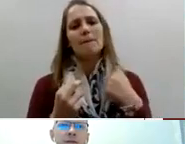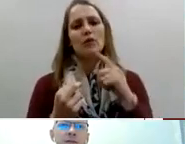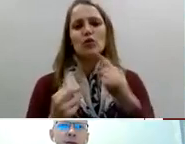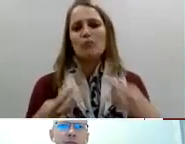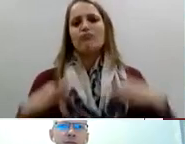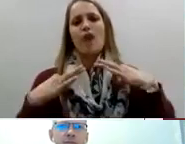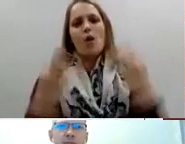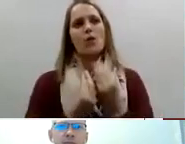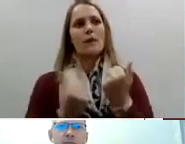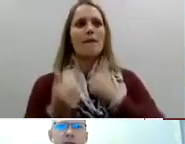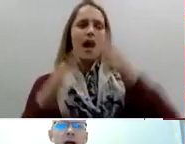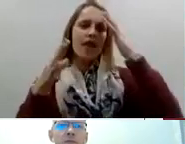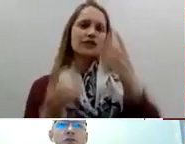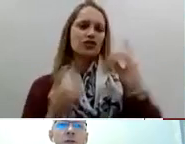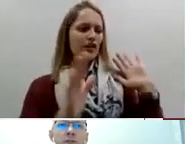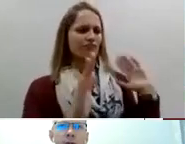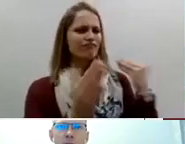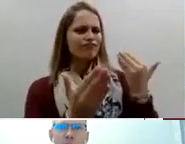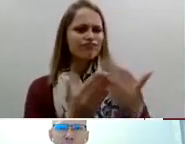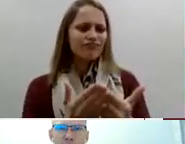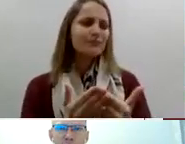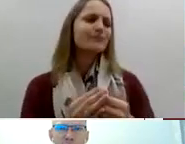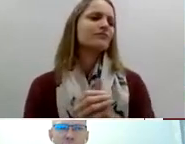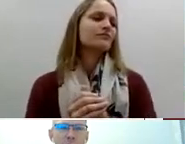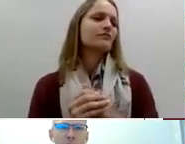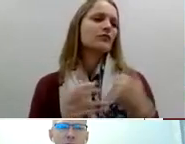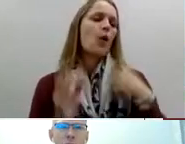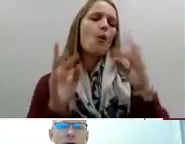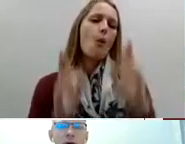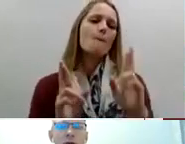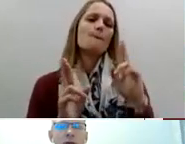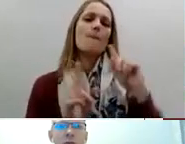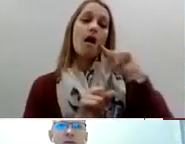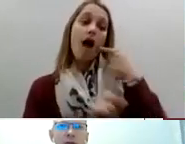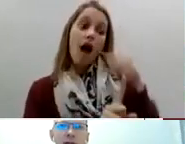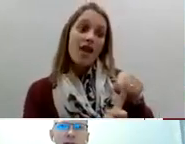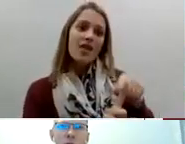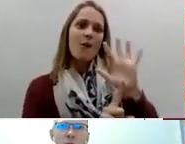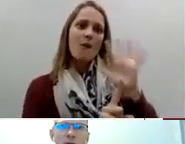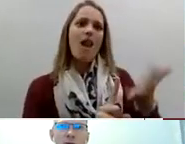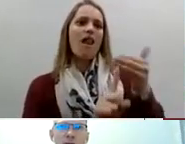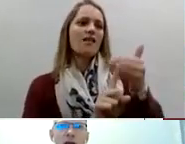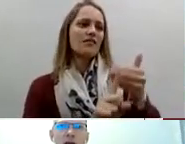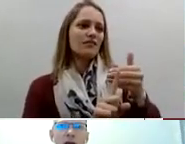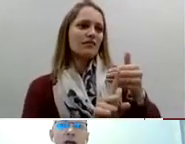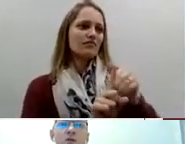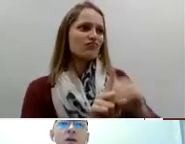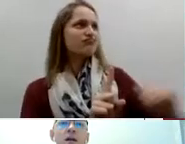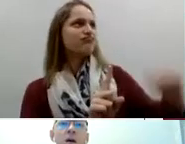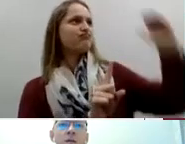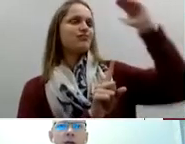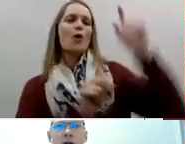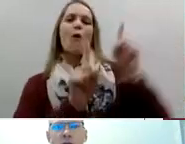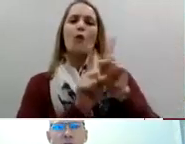as a deaf woman I'm truly proud of what we have done and what we've decided and I